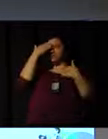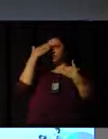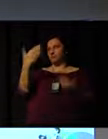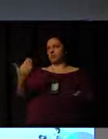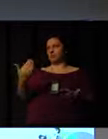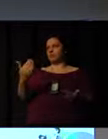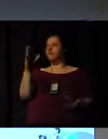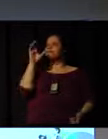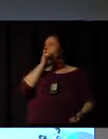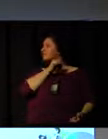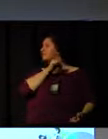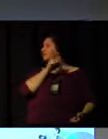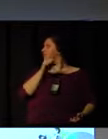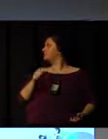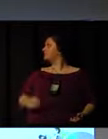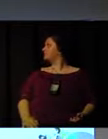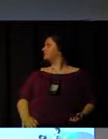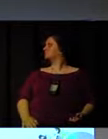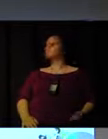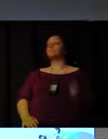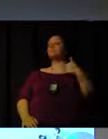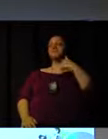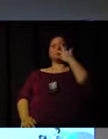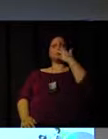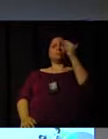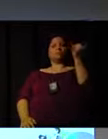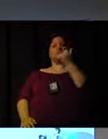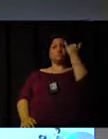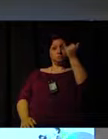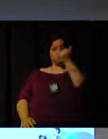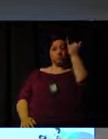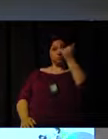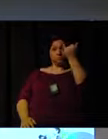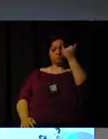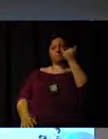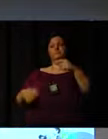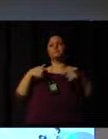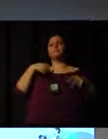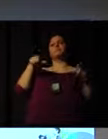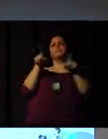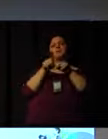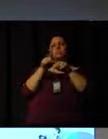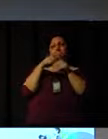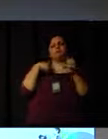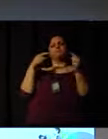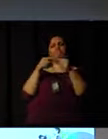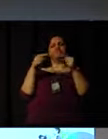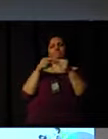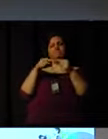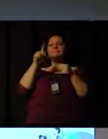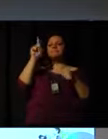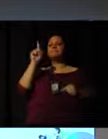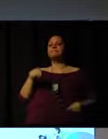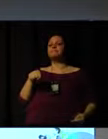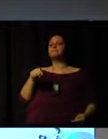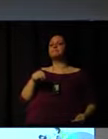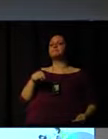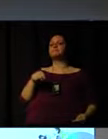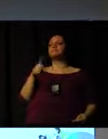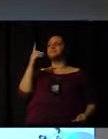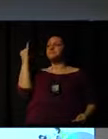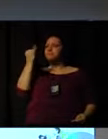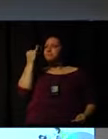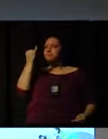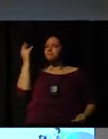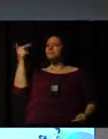Thank you. Quickly, what I think is important, yes, I agree with you, of course. That's an important aspect.